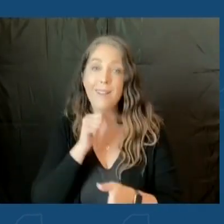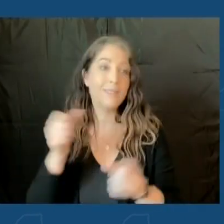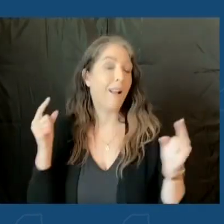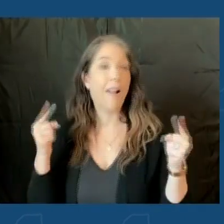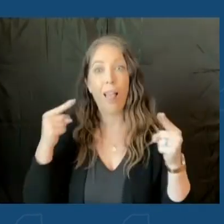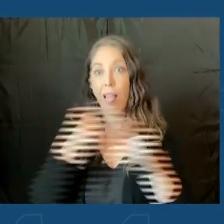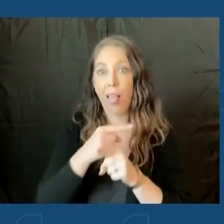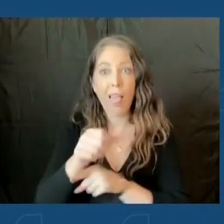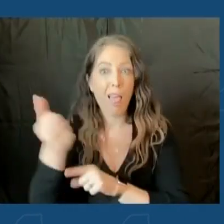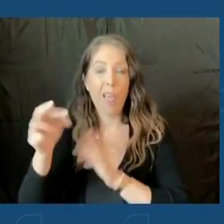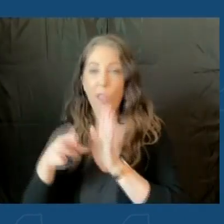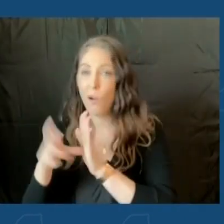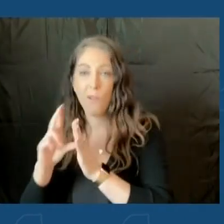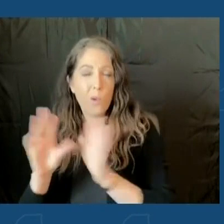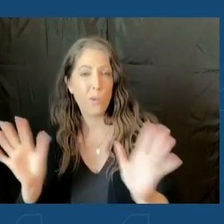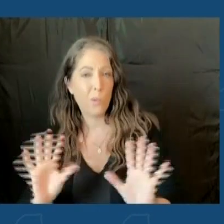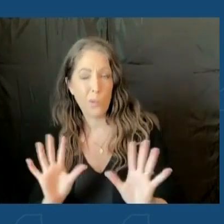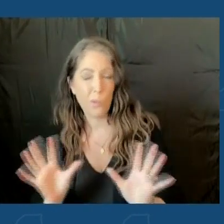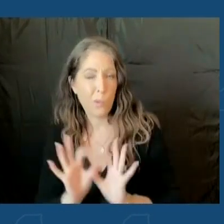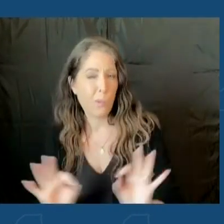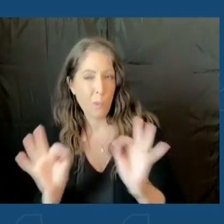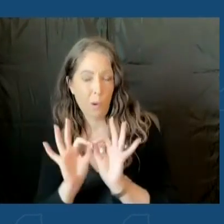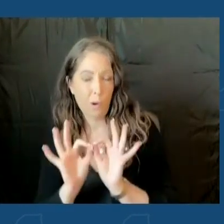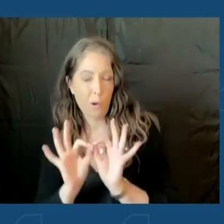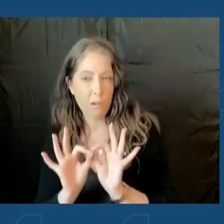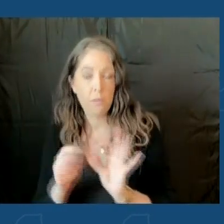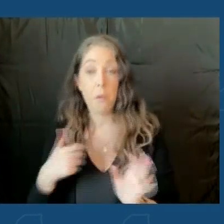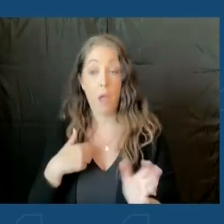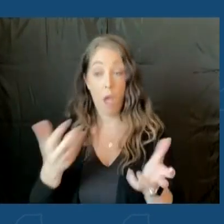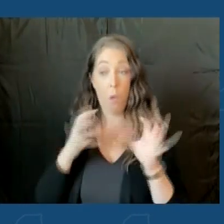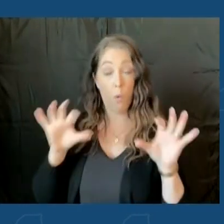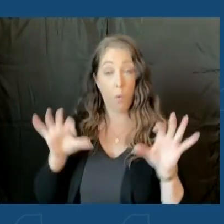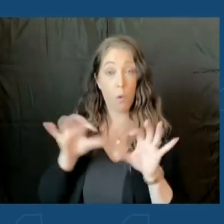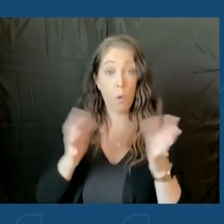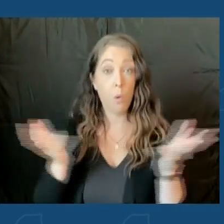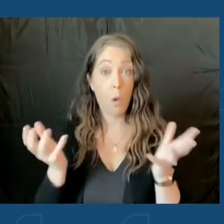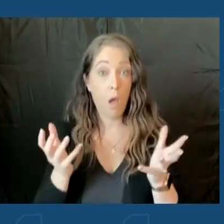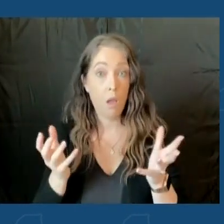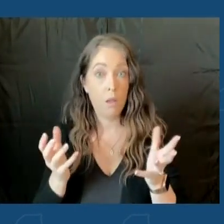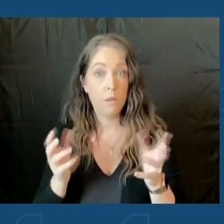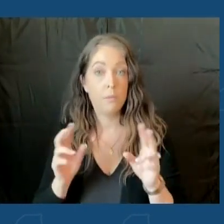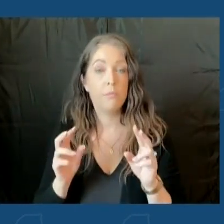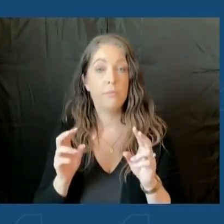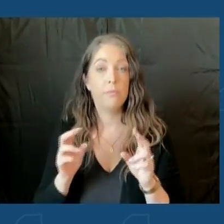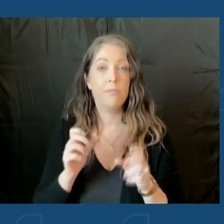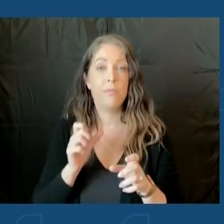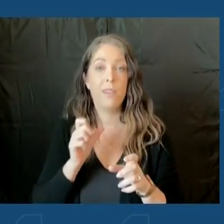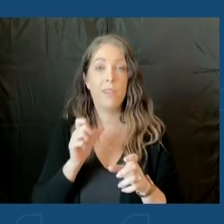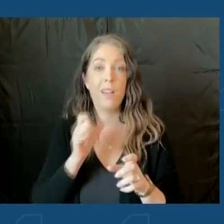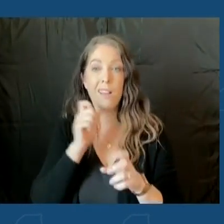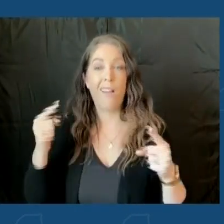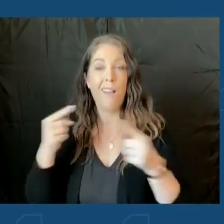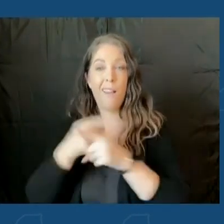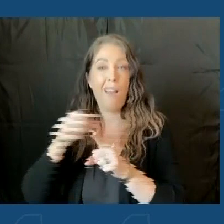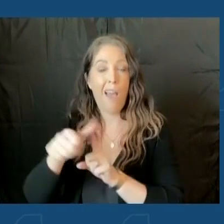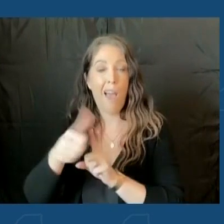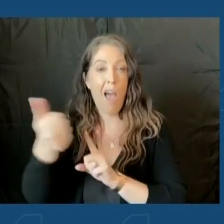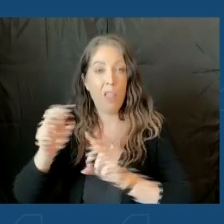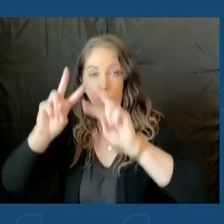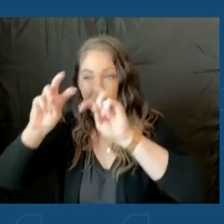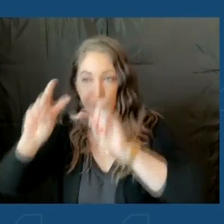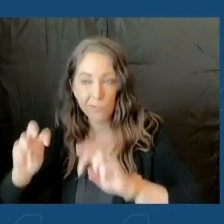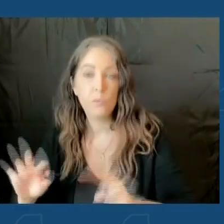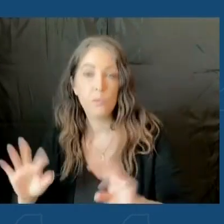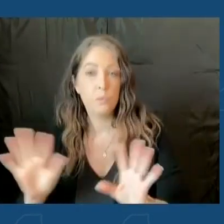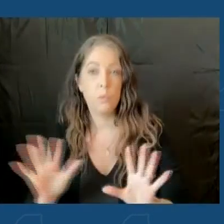That's important. But what I want to do is look at, you know, not interfere with other inquiries that are going on, but look